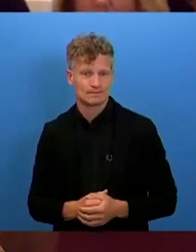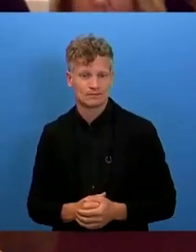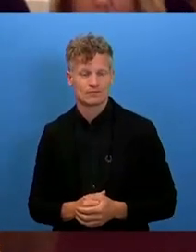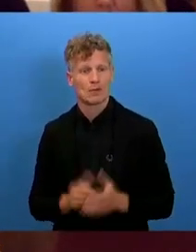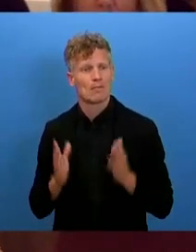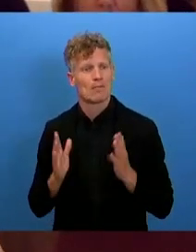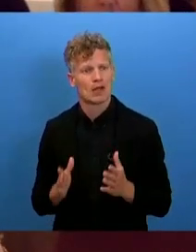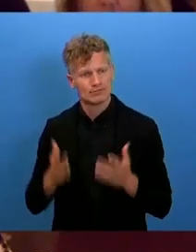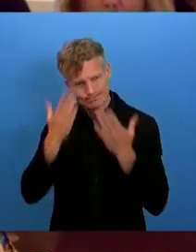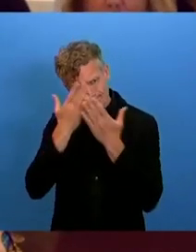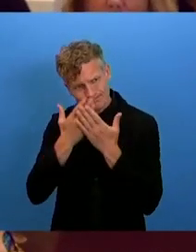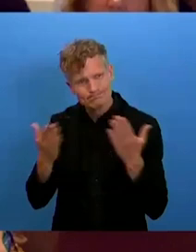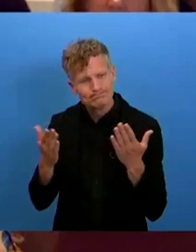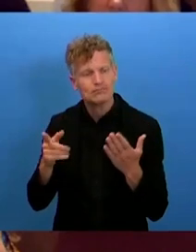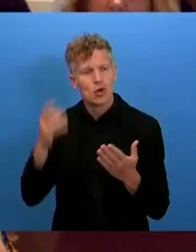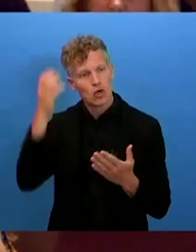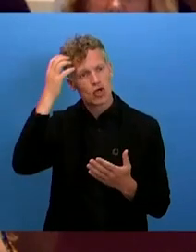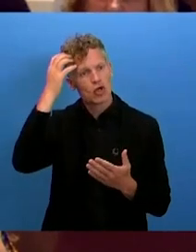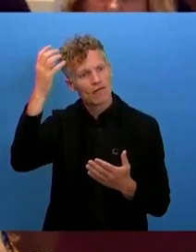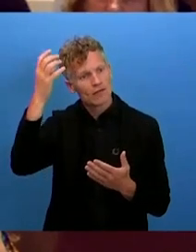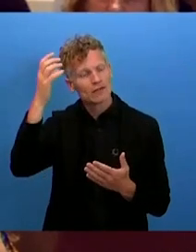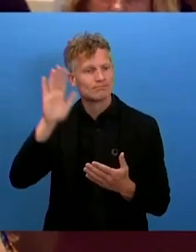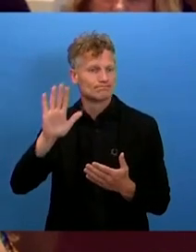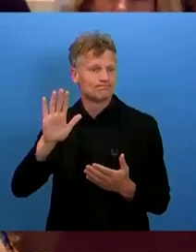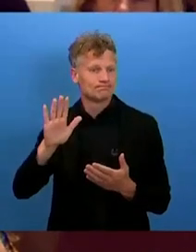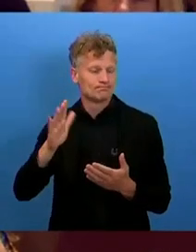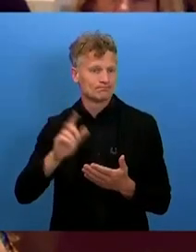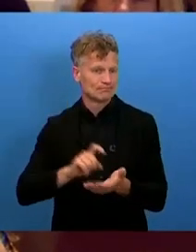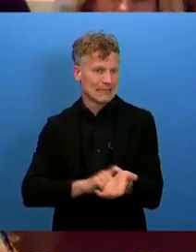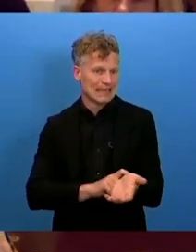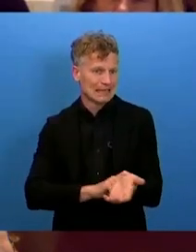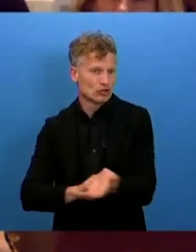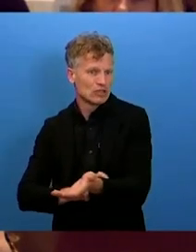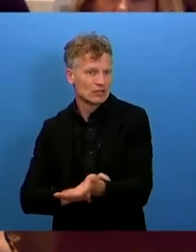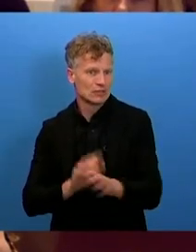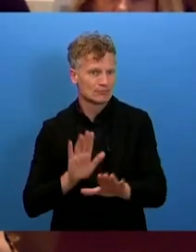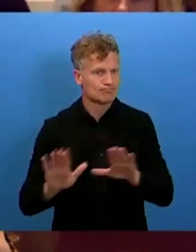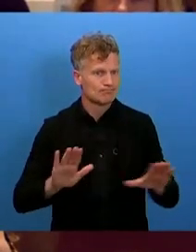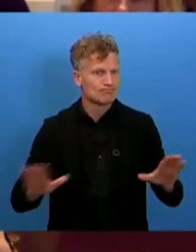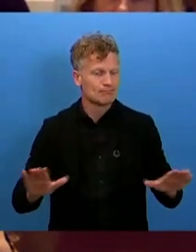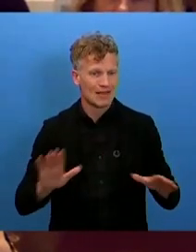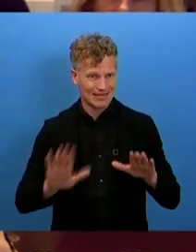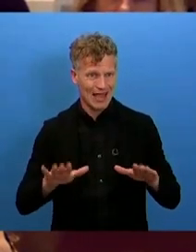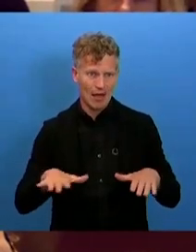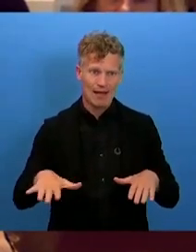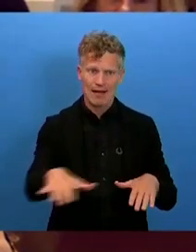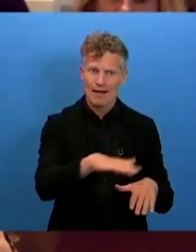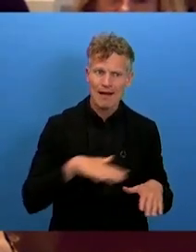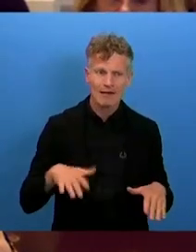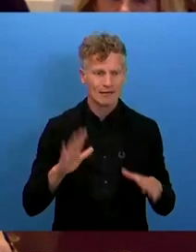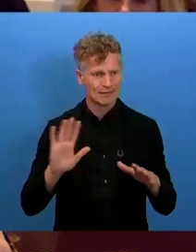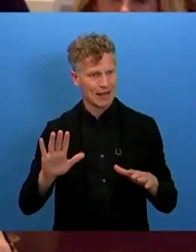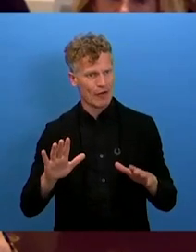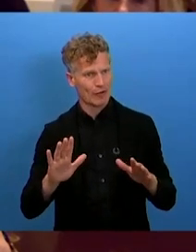governments vis-à-vis Indigenous persons. They have a right to their nationality, land, territories, and traditional resources.